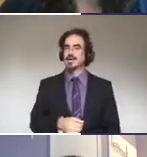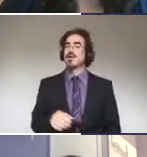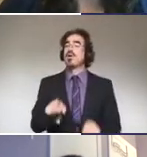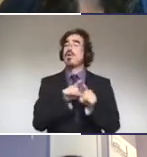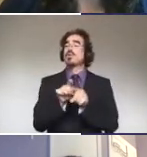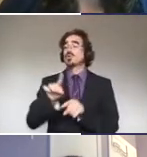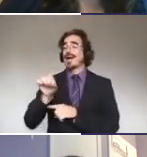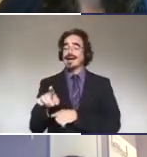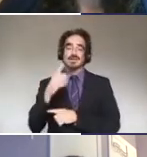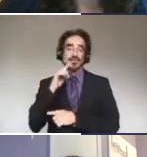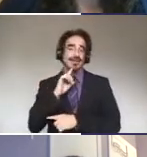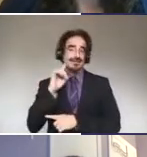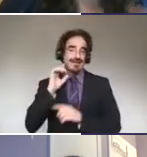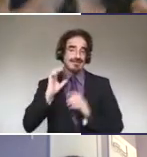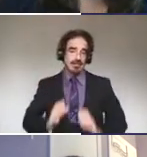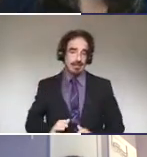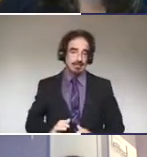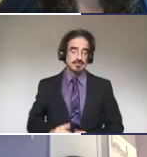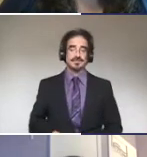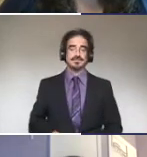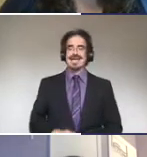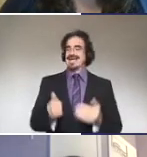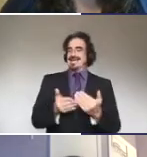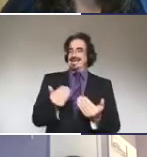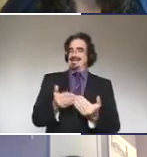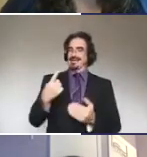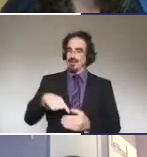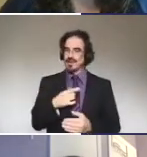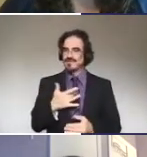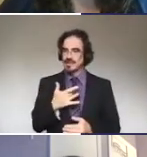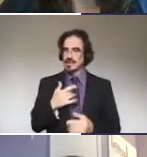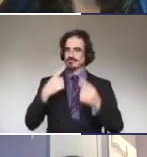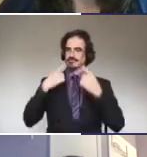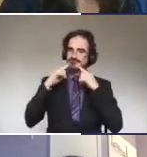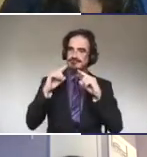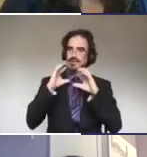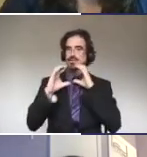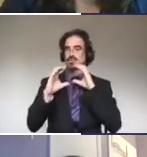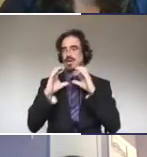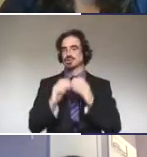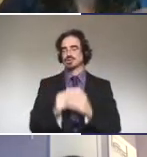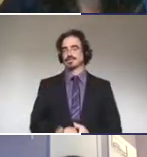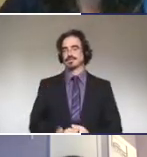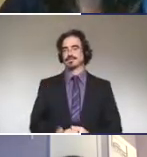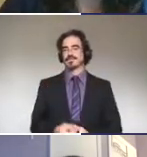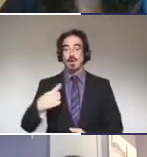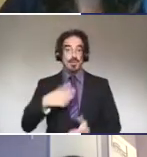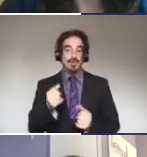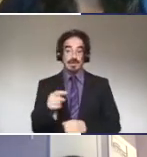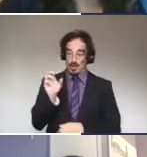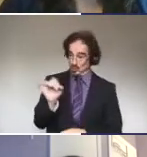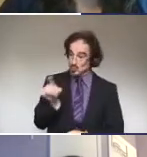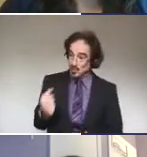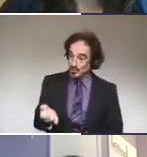too. It's easy as we want to feel like we've communicated, that we've been successful. So we sometimes want to say, do you understand?